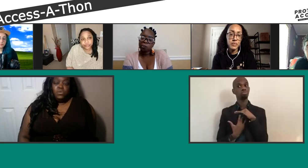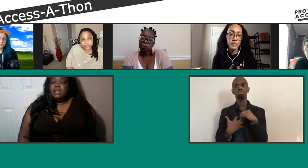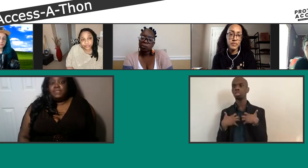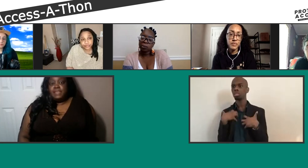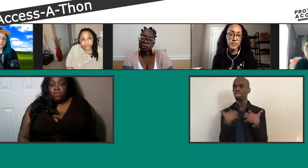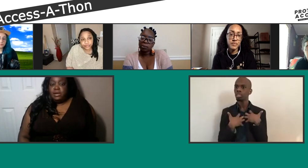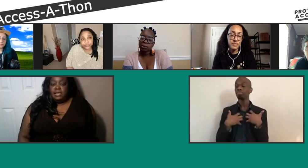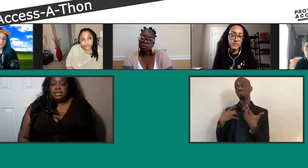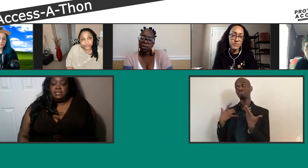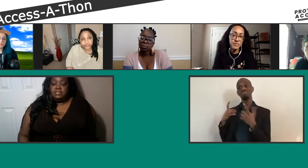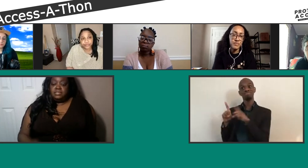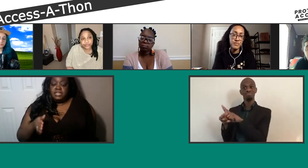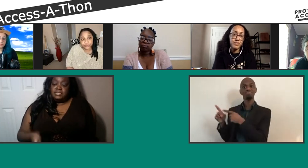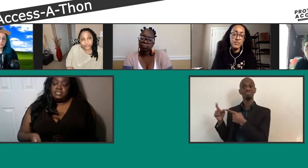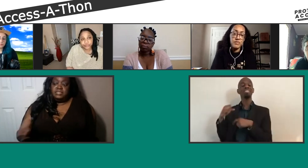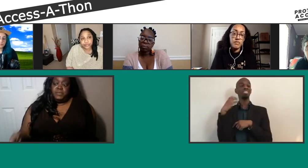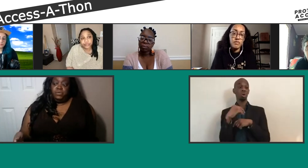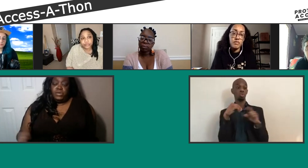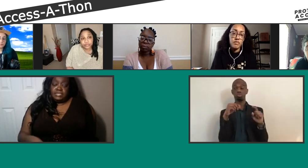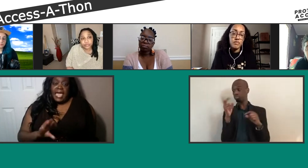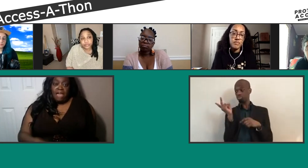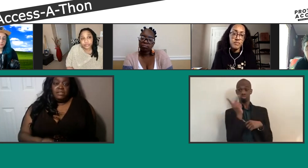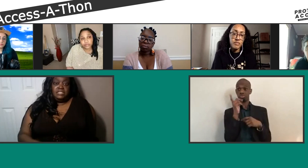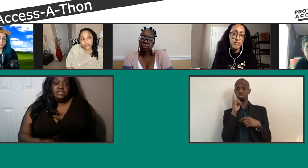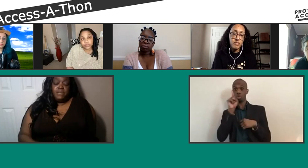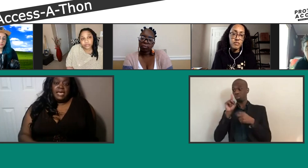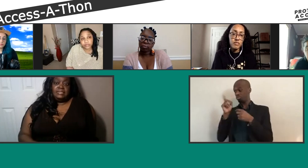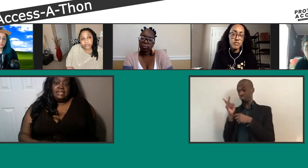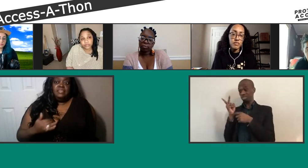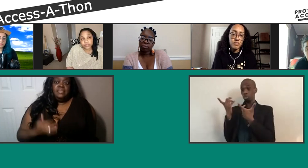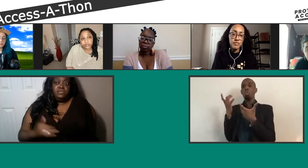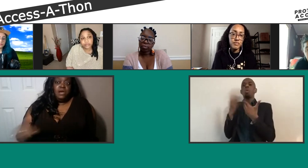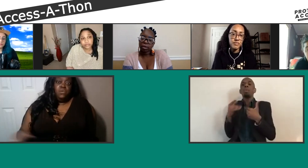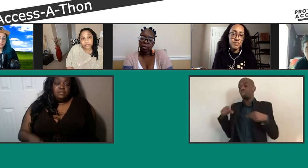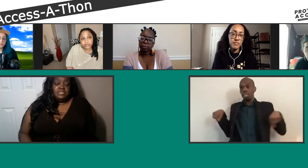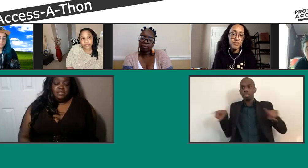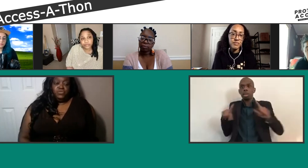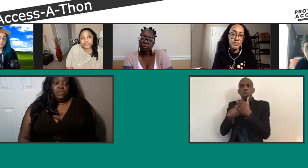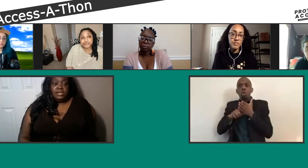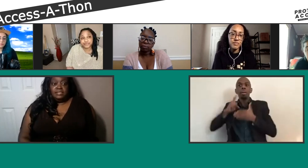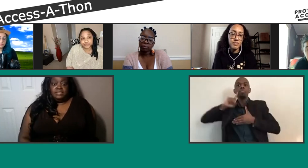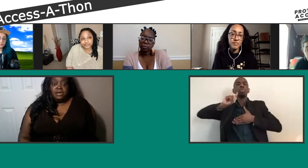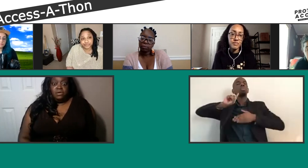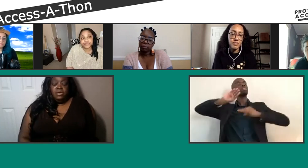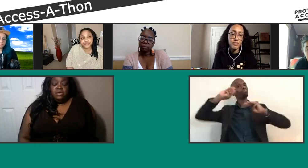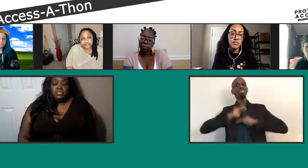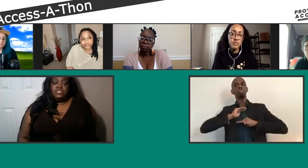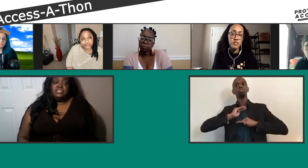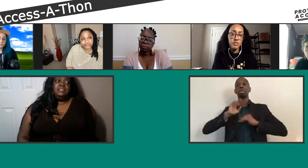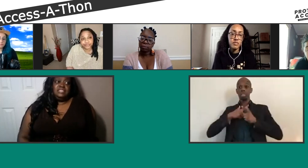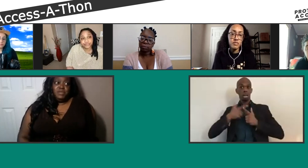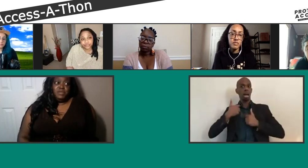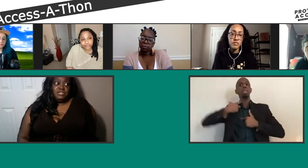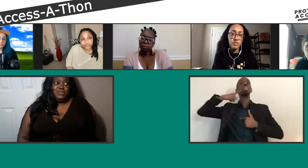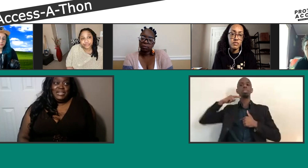And so whatever they want justice to be, which they have a list of demands, that's what I want them to see before I let this go. So if you